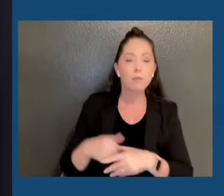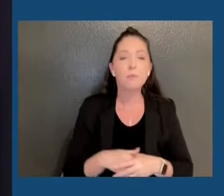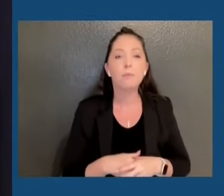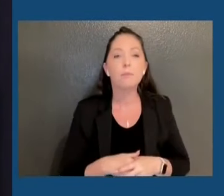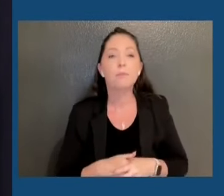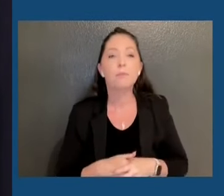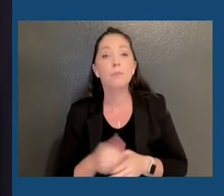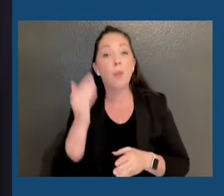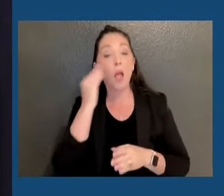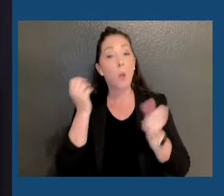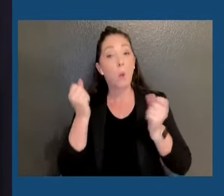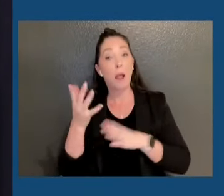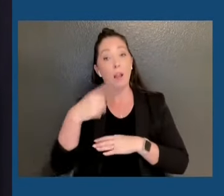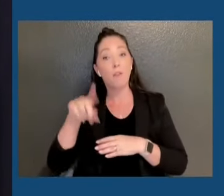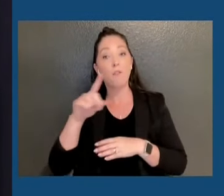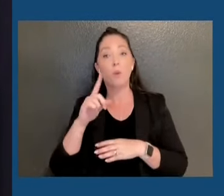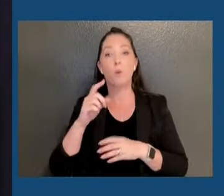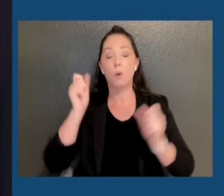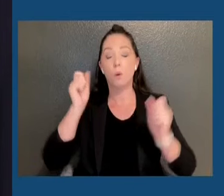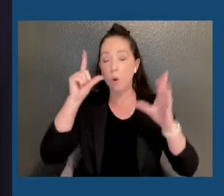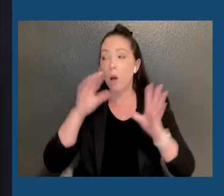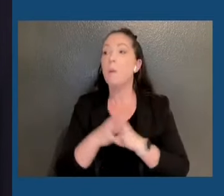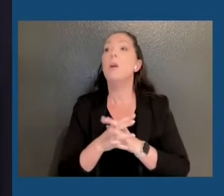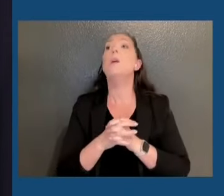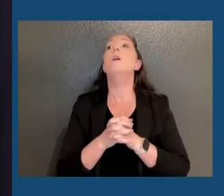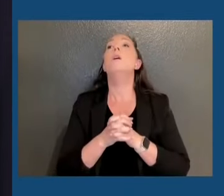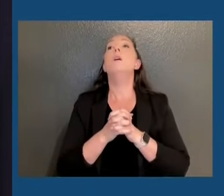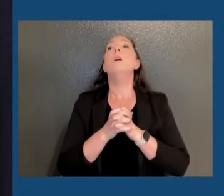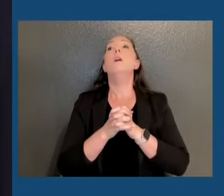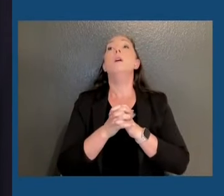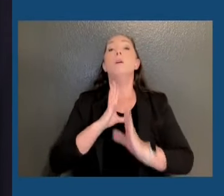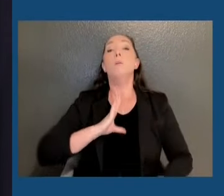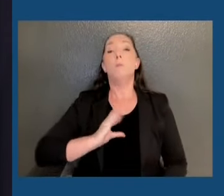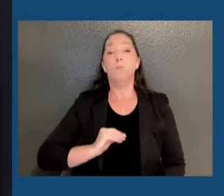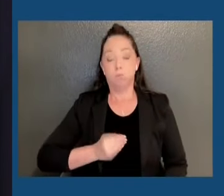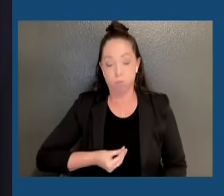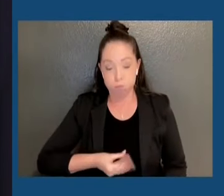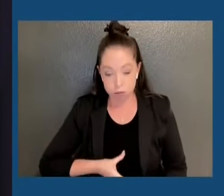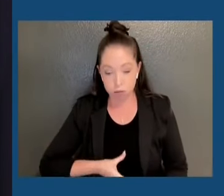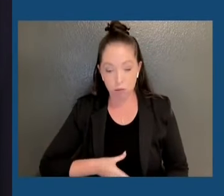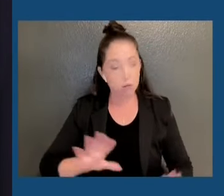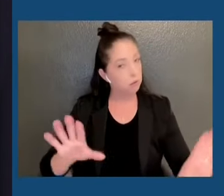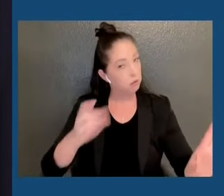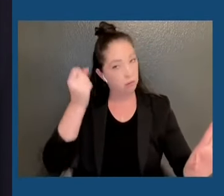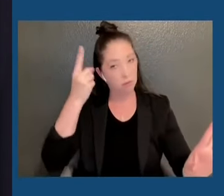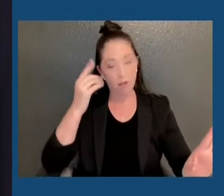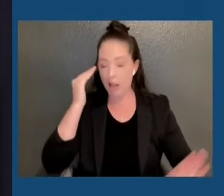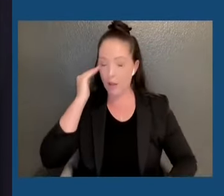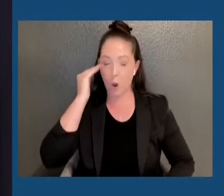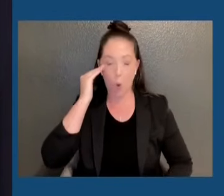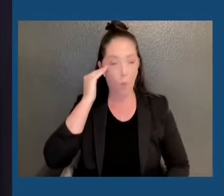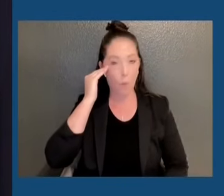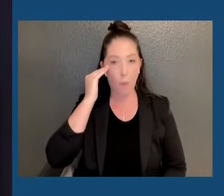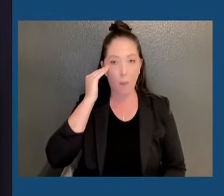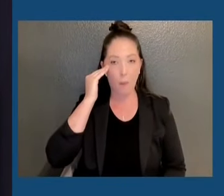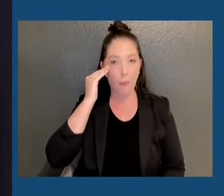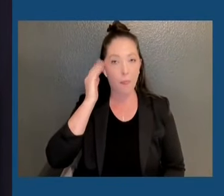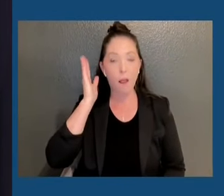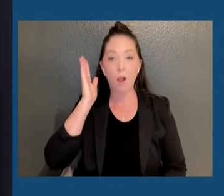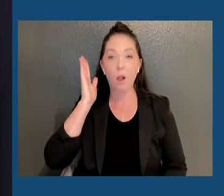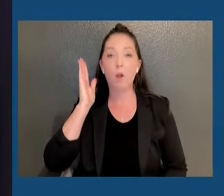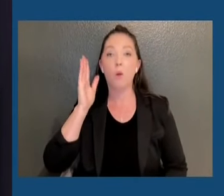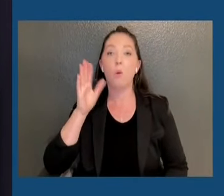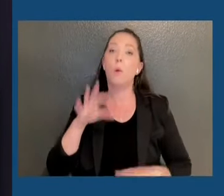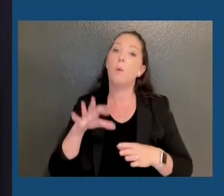woke up today feeling drained and perhaps demoralized. Yet I know we will find tremendous reserves